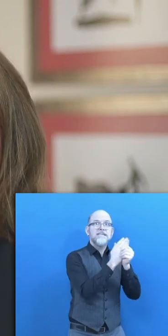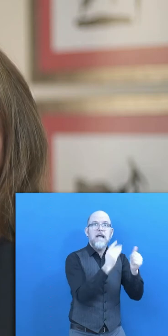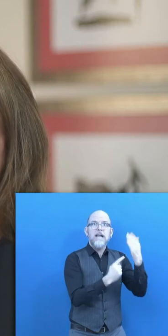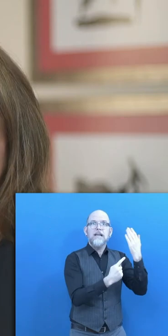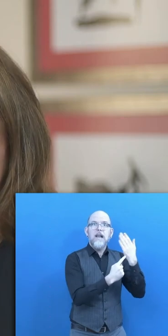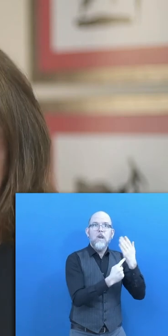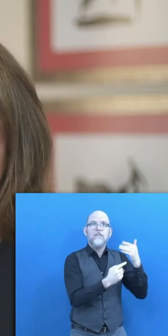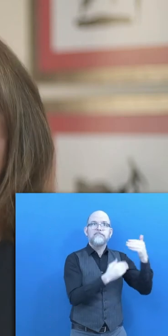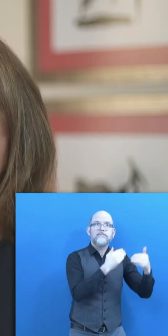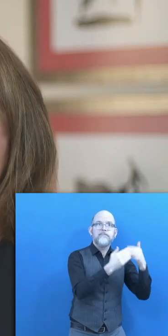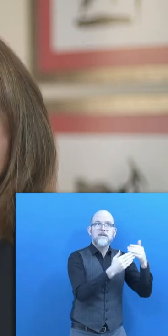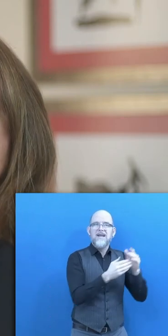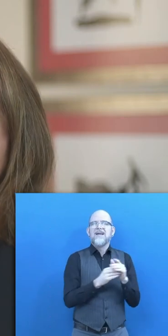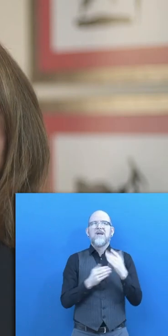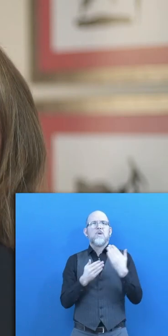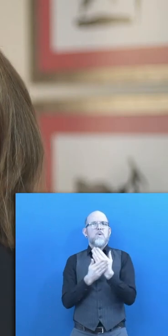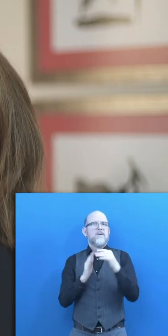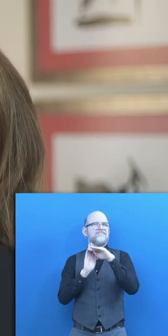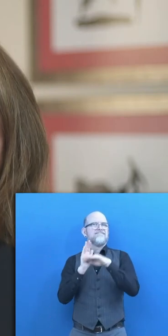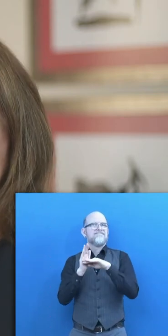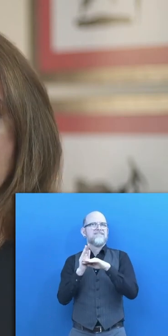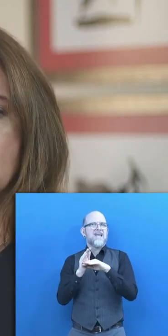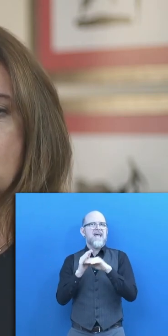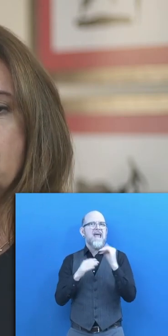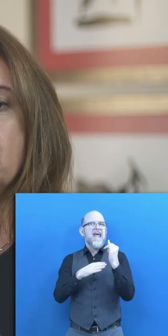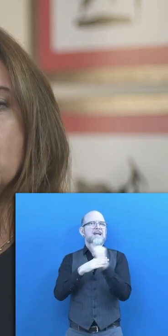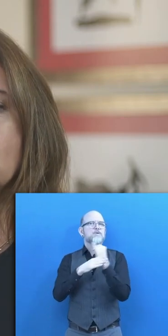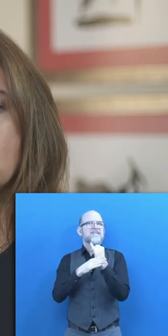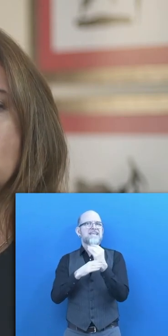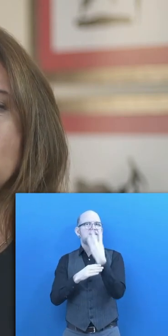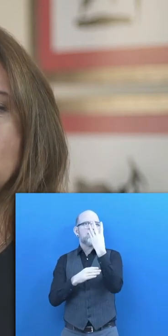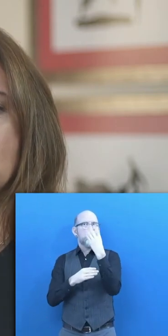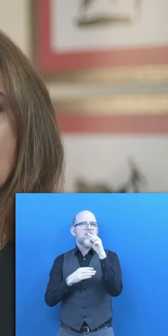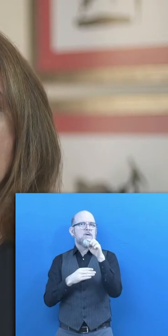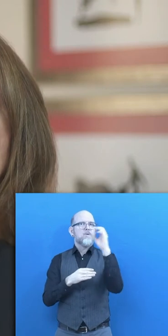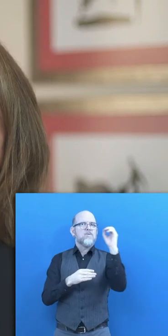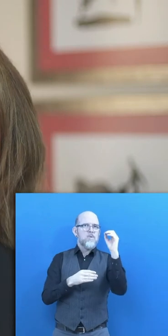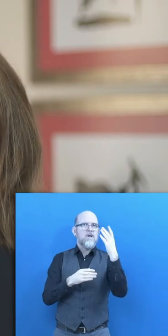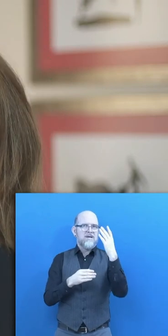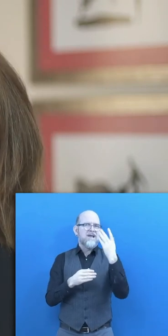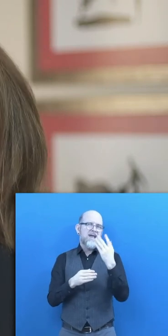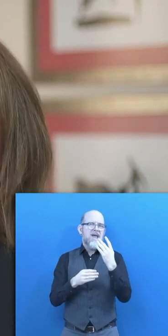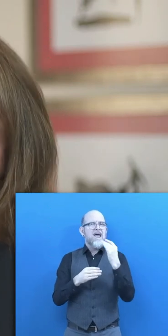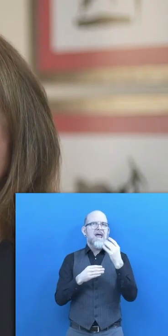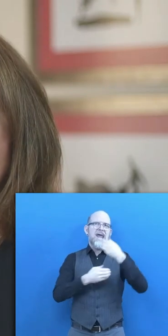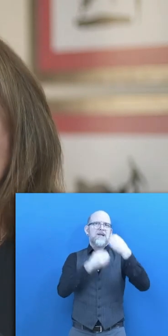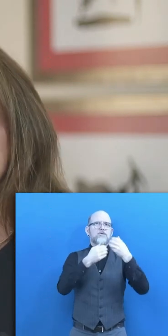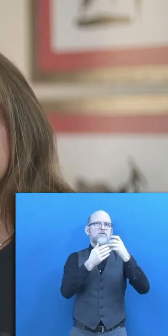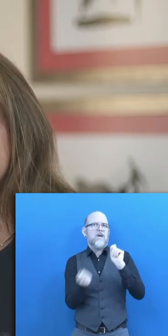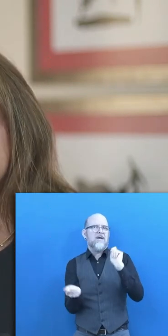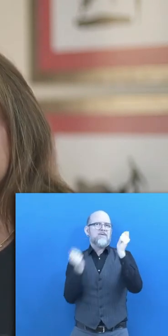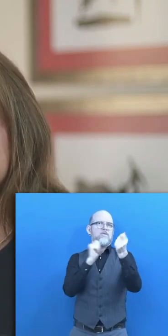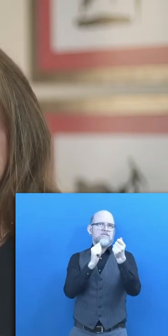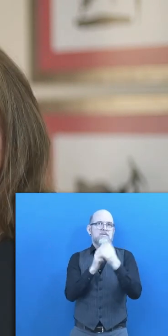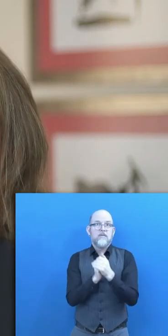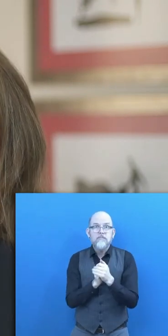to the technological advances produced in the context of the Fourth Industrial Revolution or